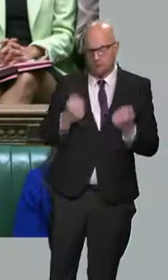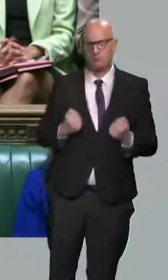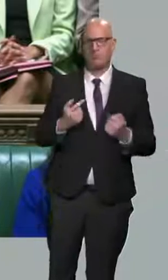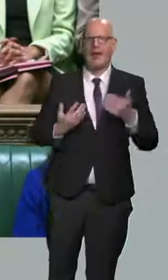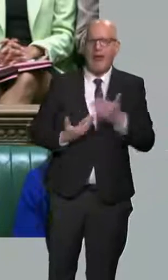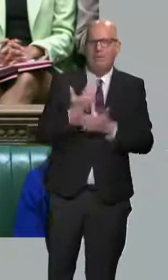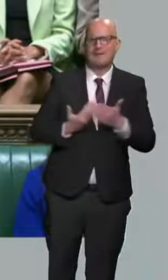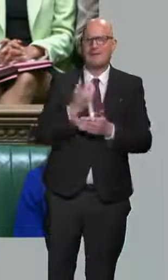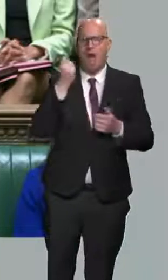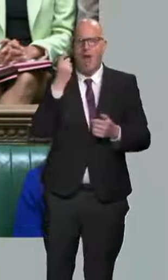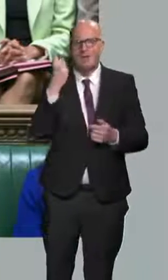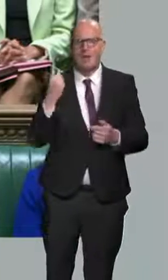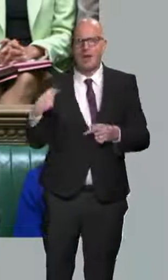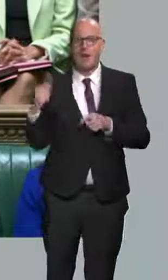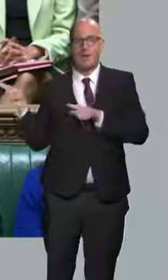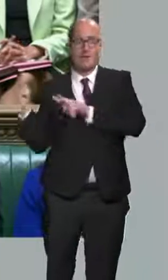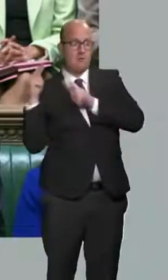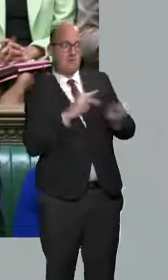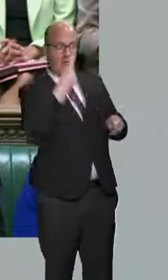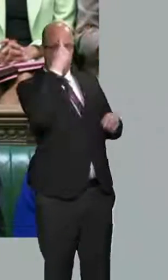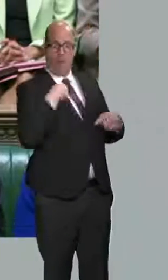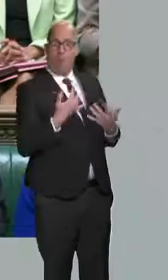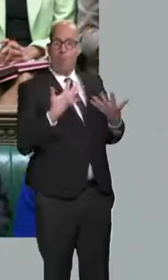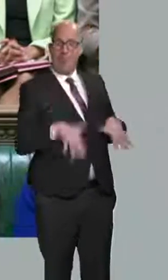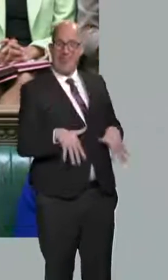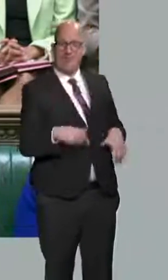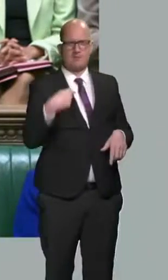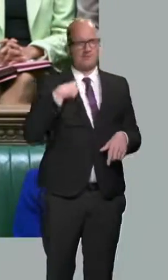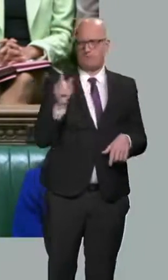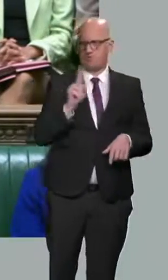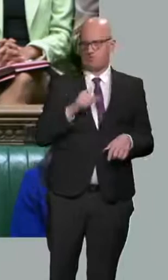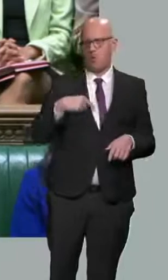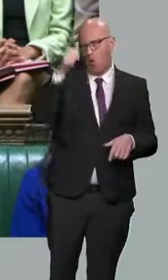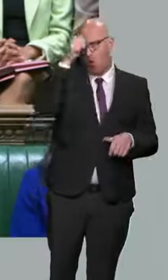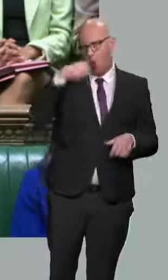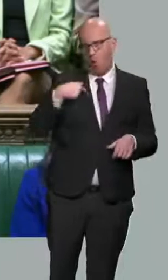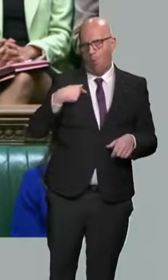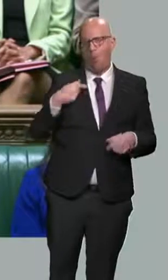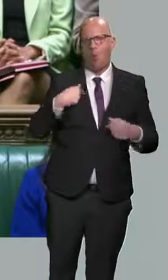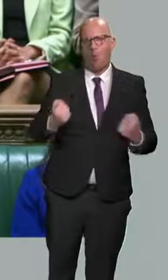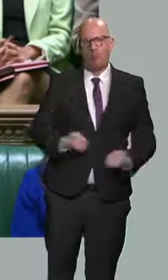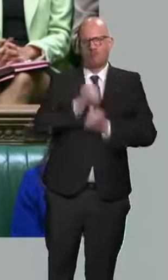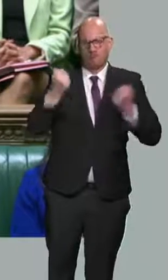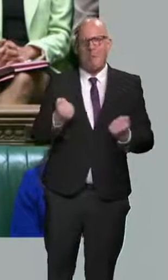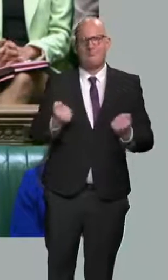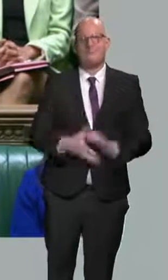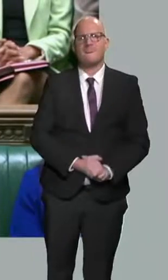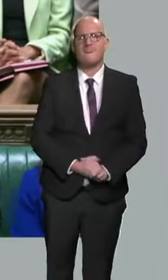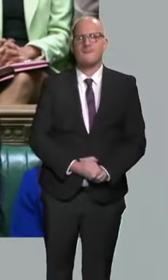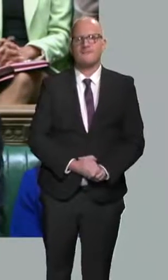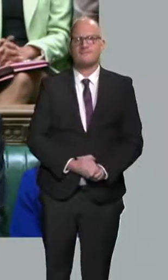inherent weakness of open societies and free economies, we know, is the source of our strength.